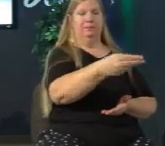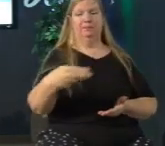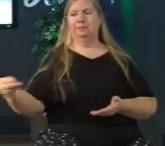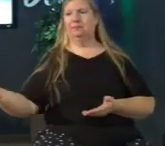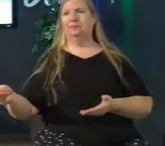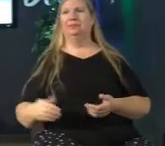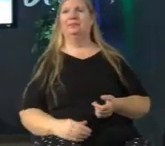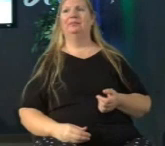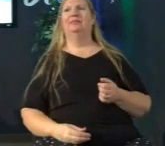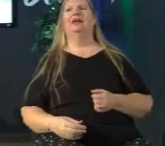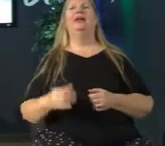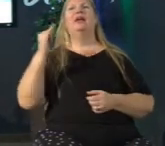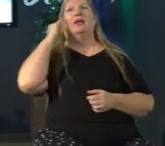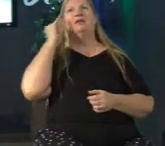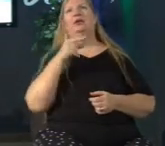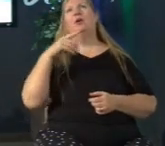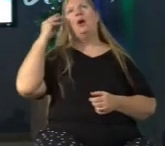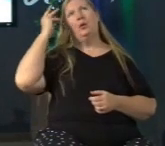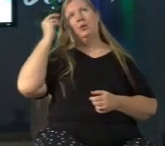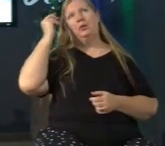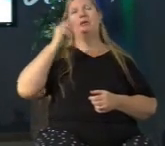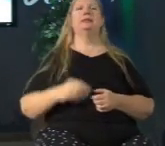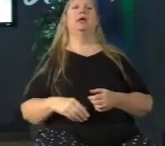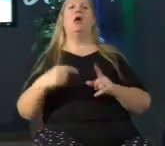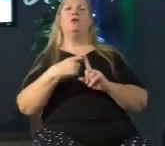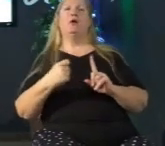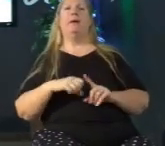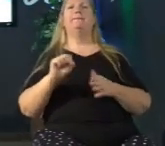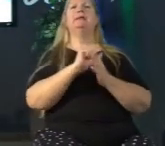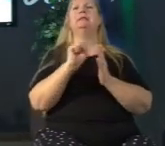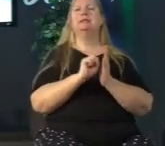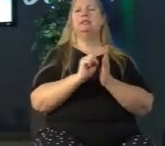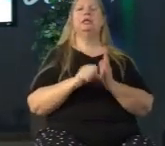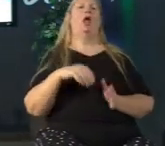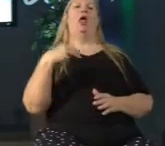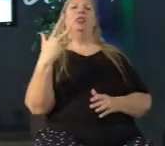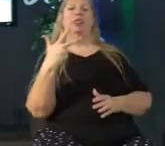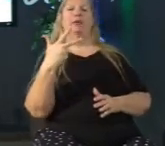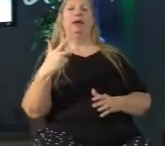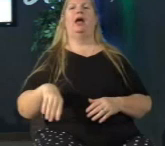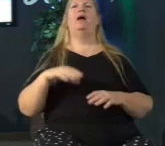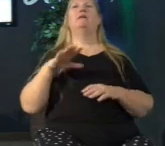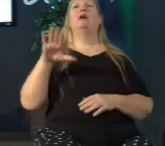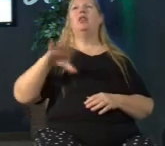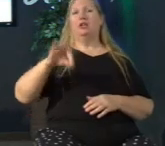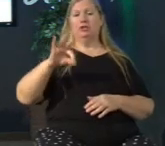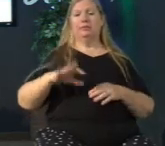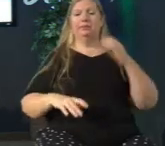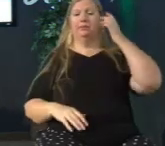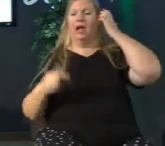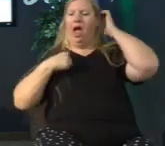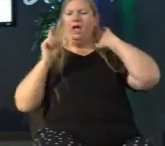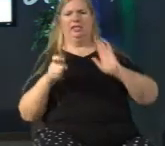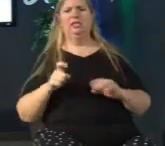in case you're wondering that was from season three of the chosen i saw that clip and i said i gotta use